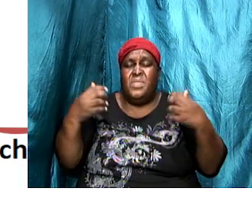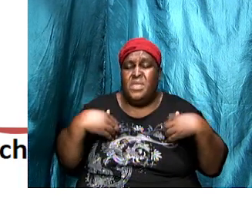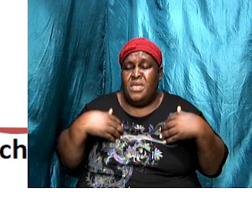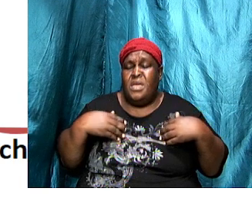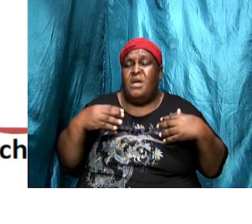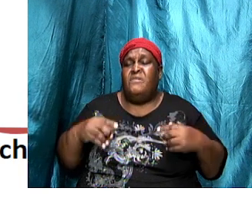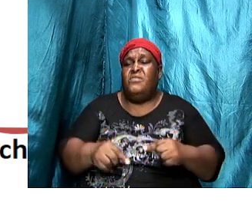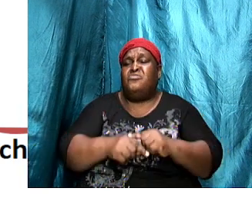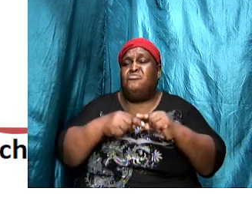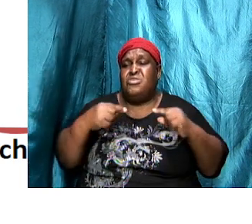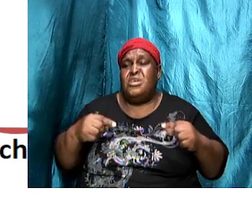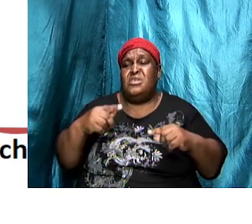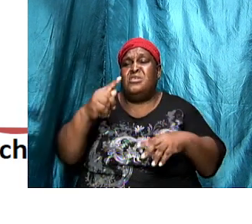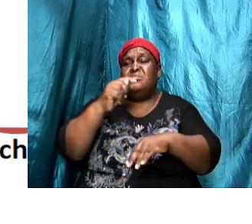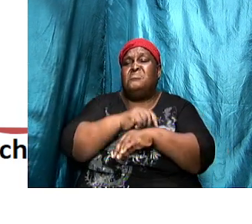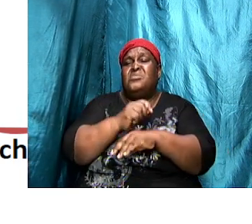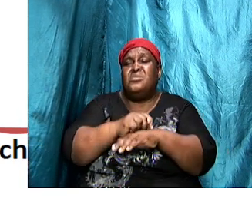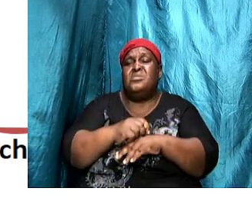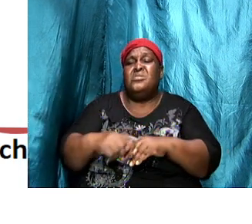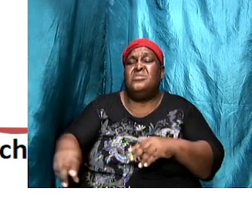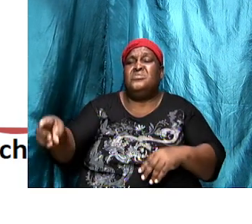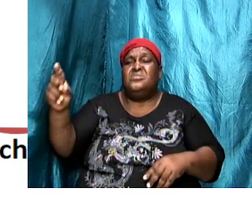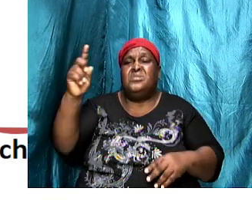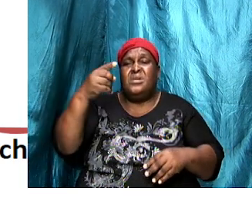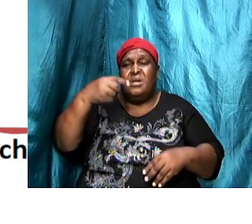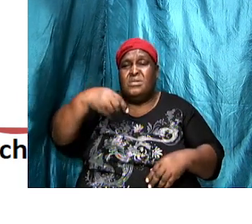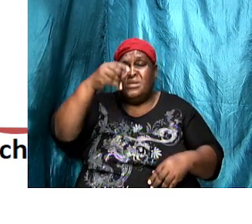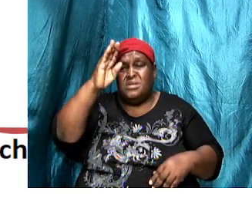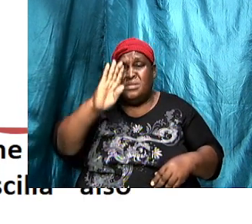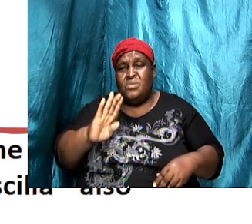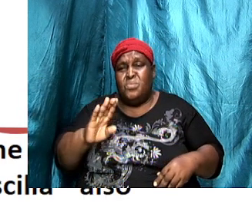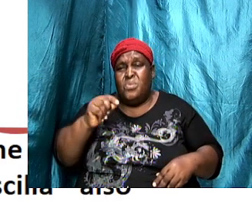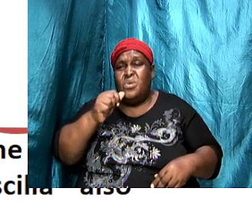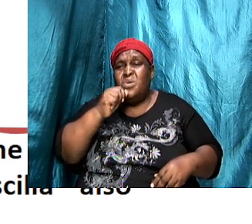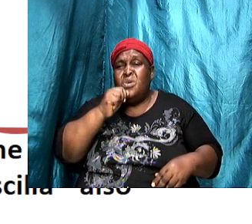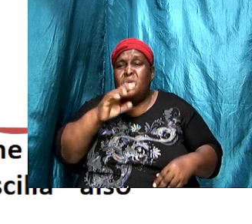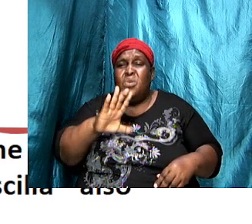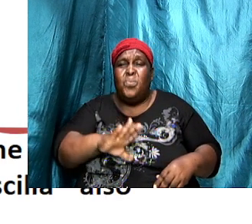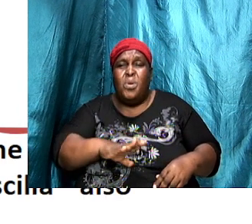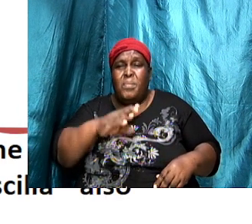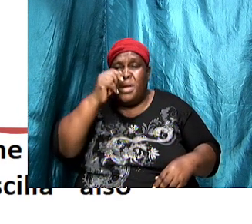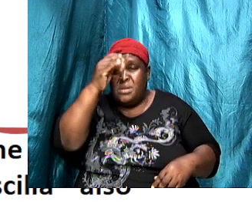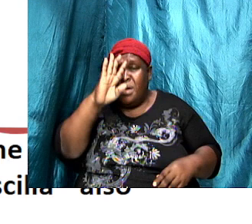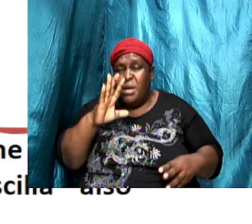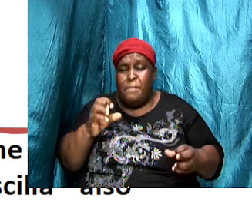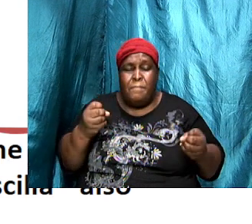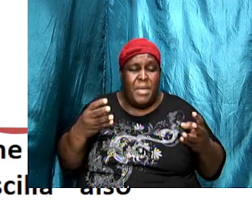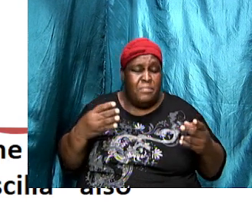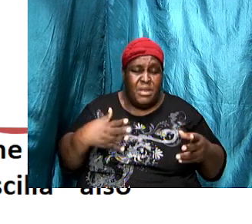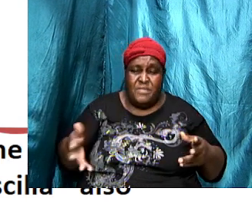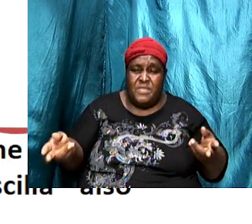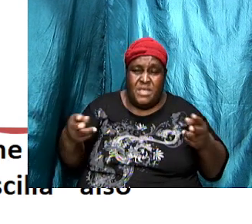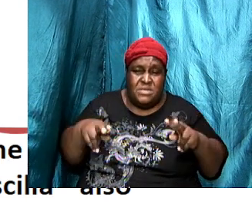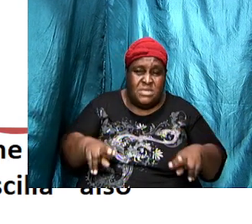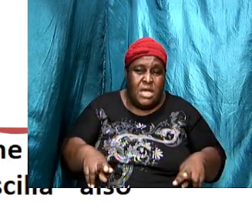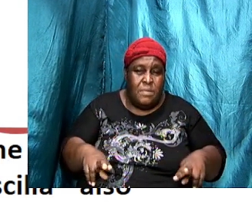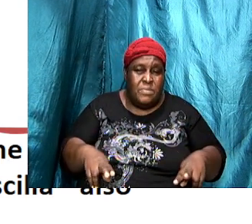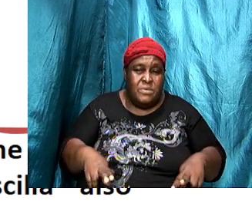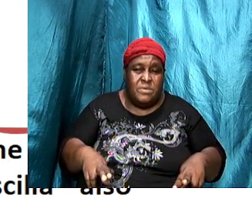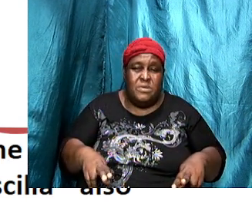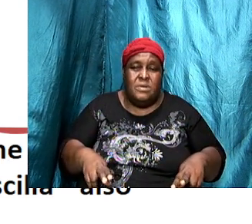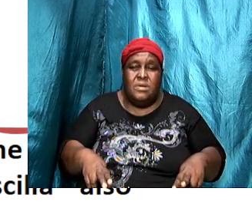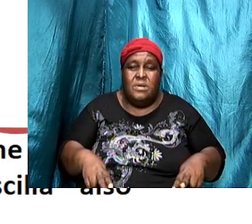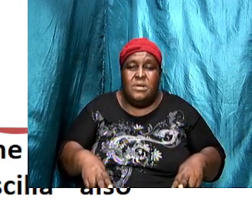the god of fertility are the goddess of fertility whole lot of things were happening here earlier on I made mention